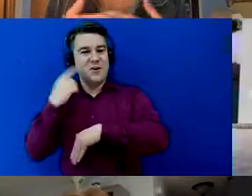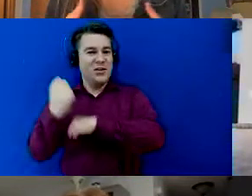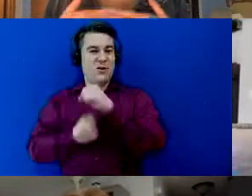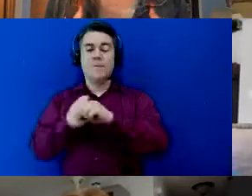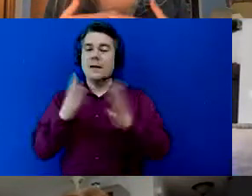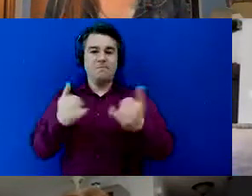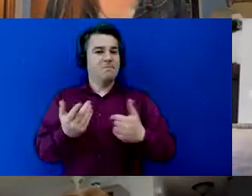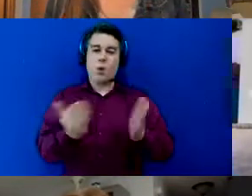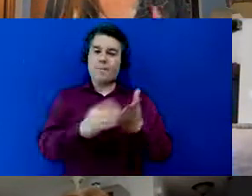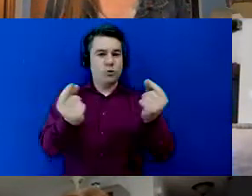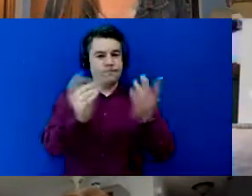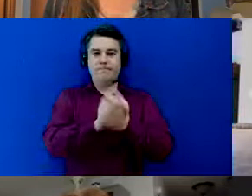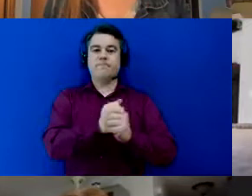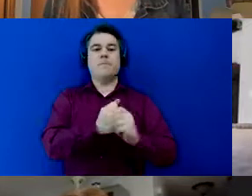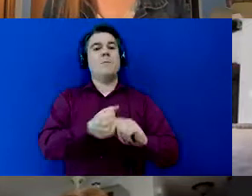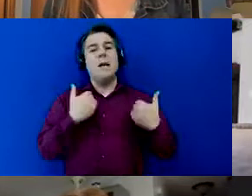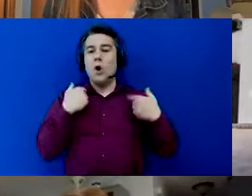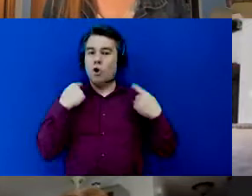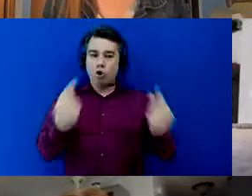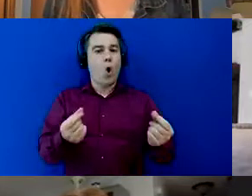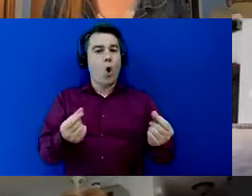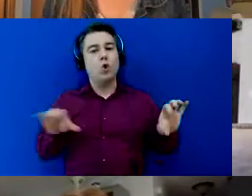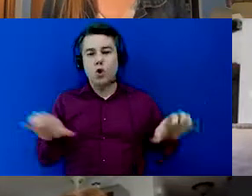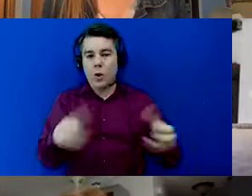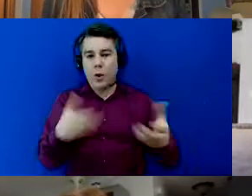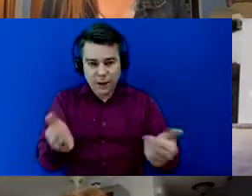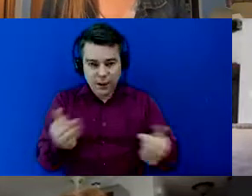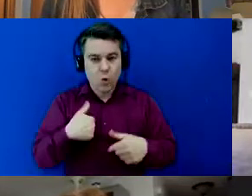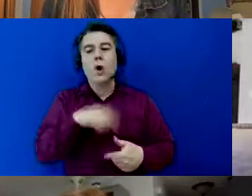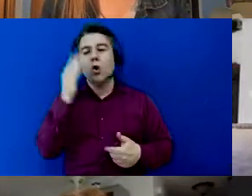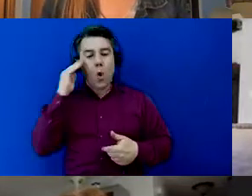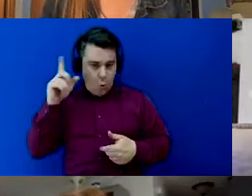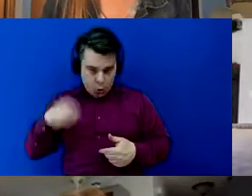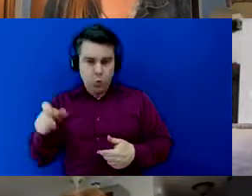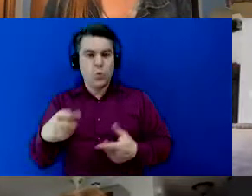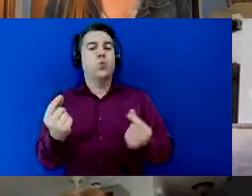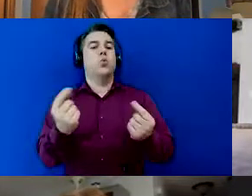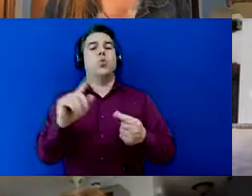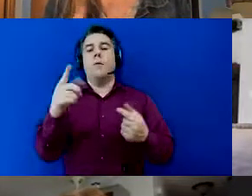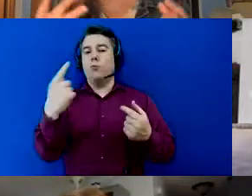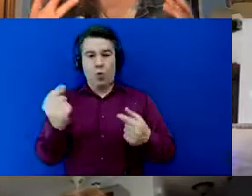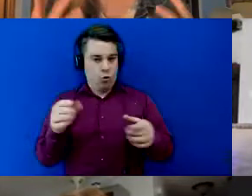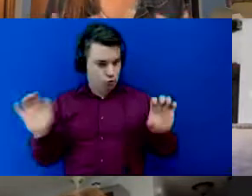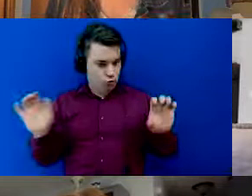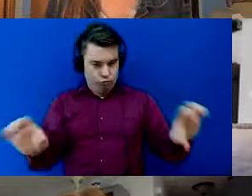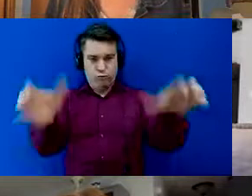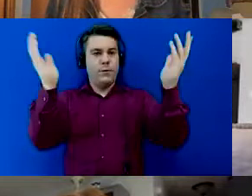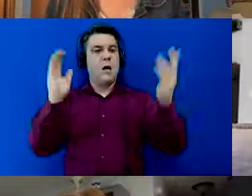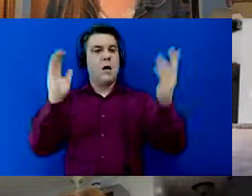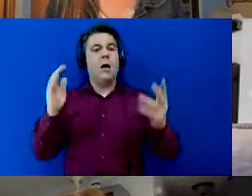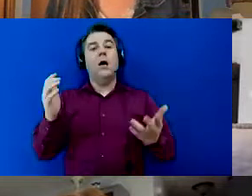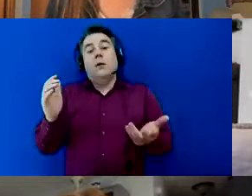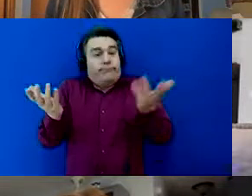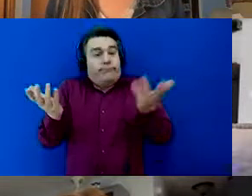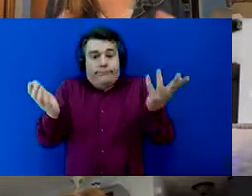and do the things we know what things we need to do let's go and do the things um and I'm that's what I'm